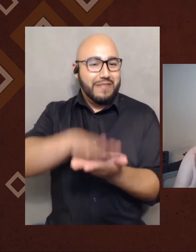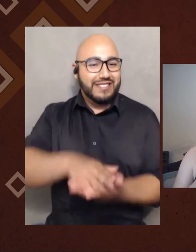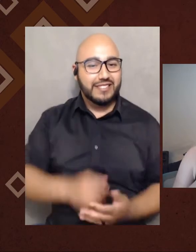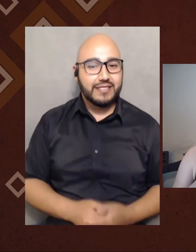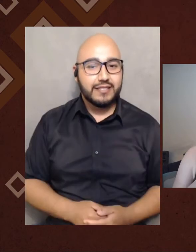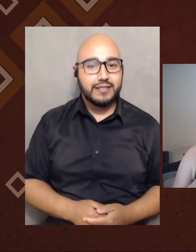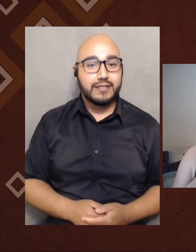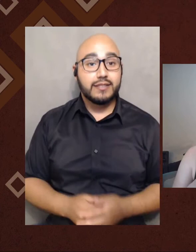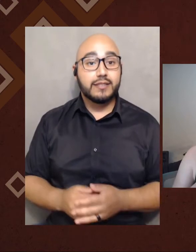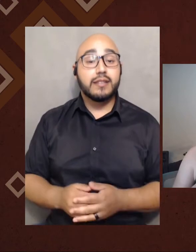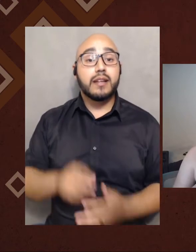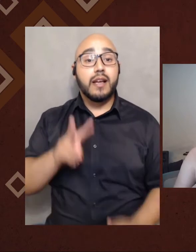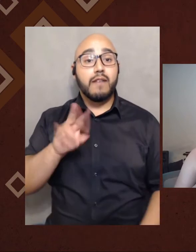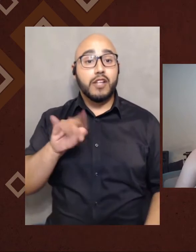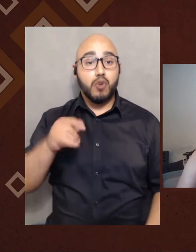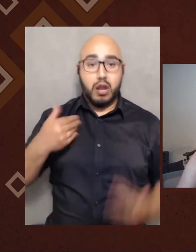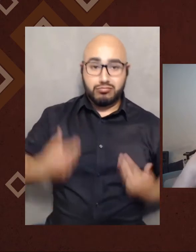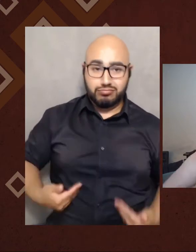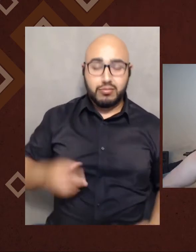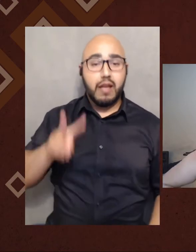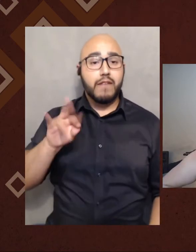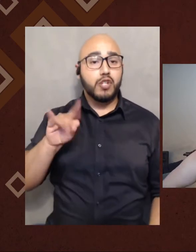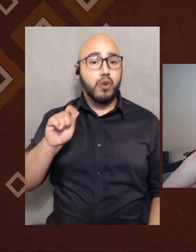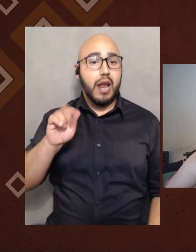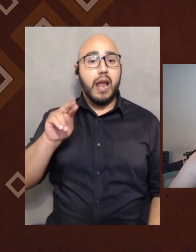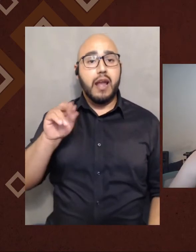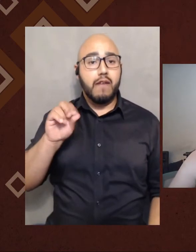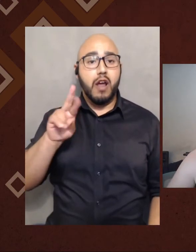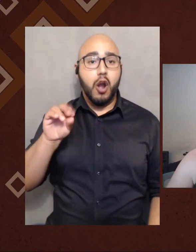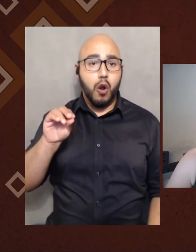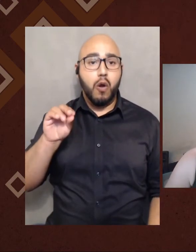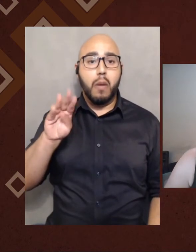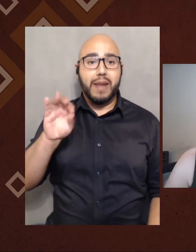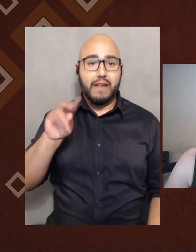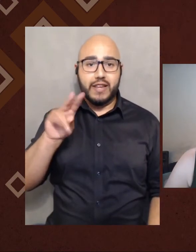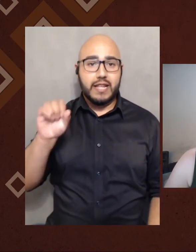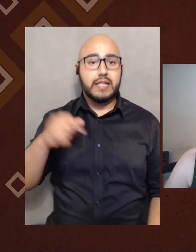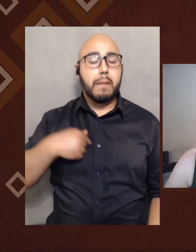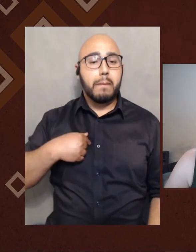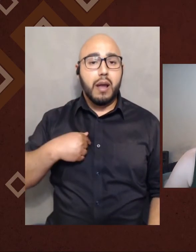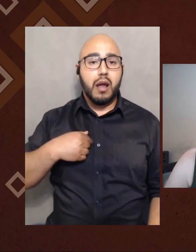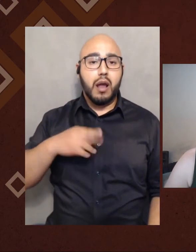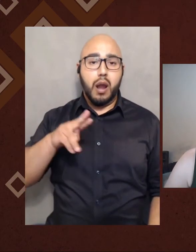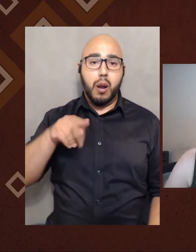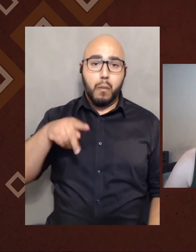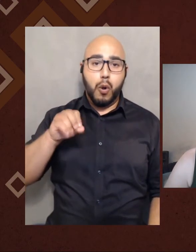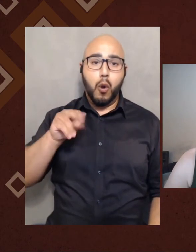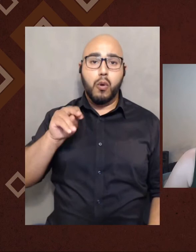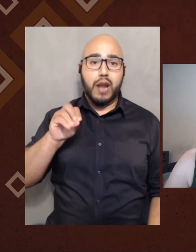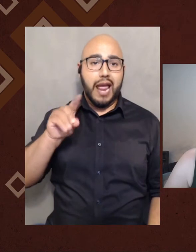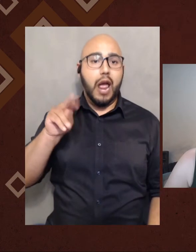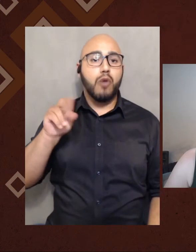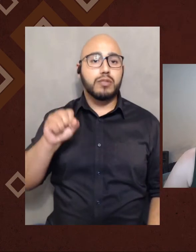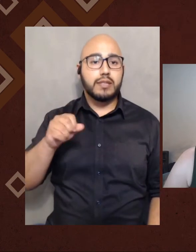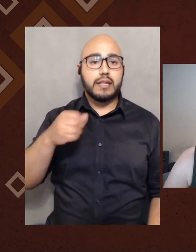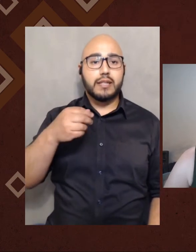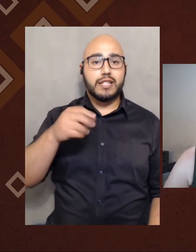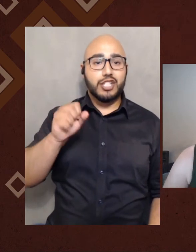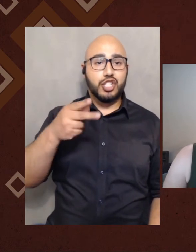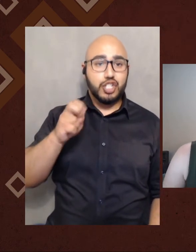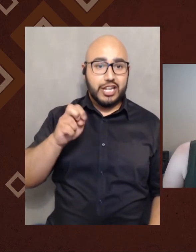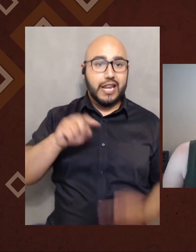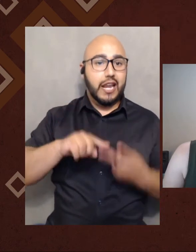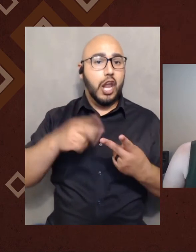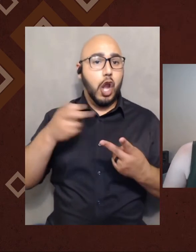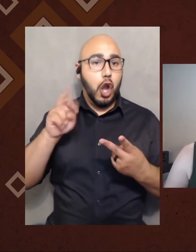And I'm Victoria Navarro-Benavidez. My pronouns are she, her, hers, or ella, and I have had the honor of joining